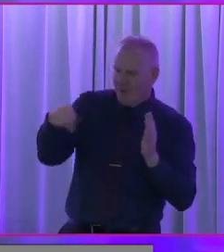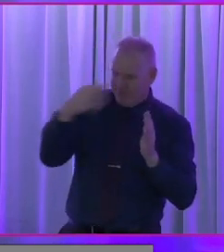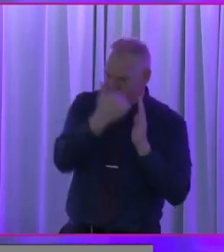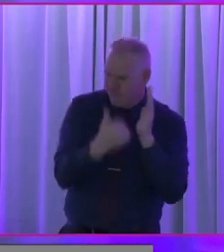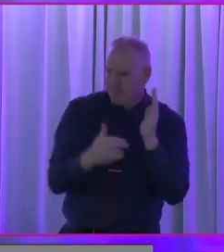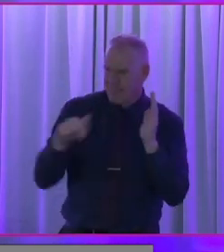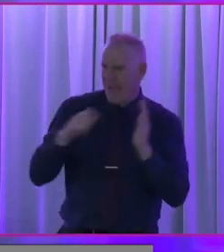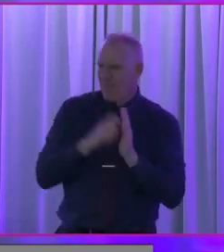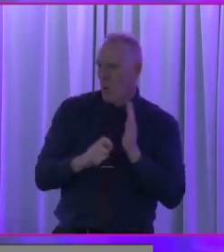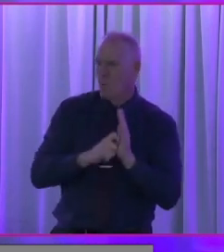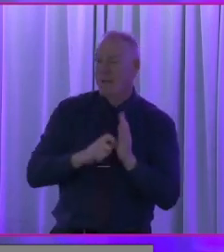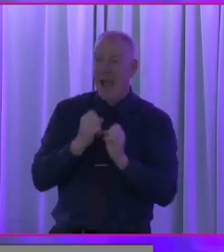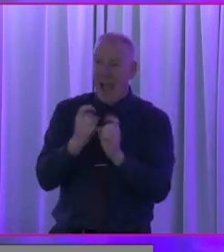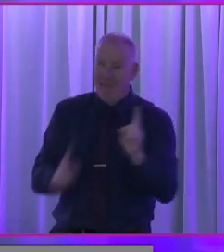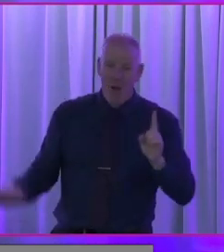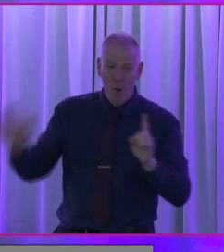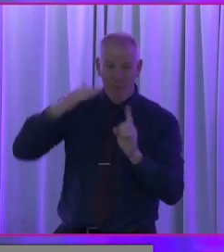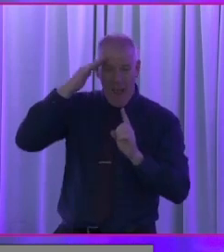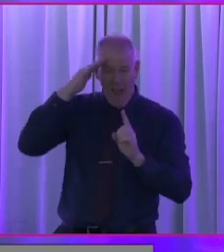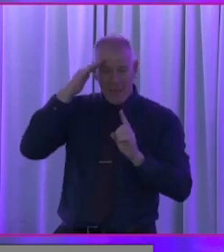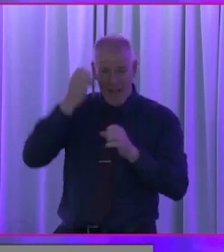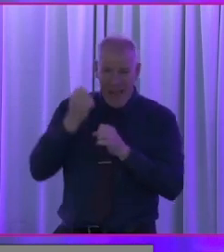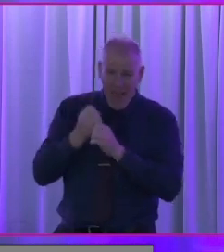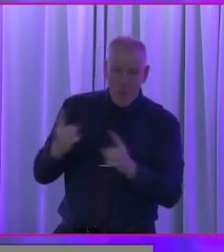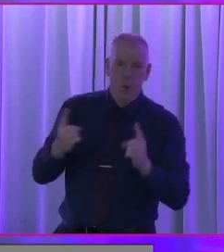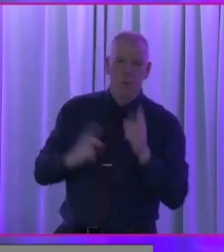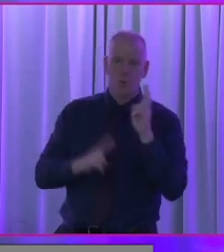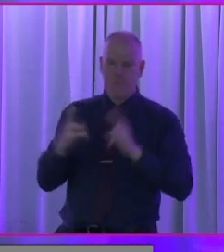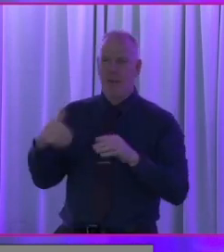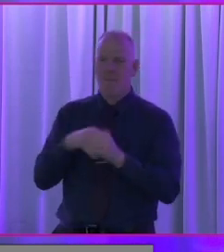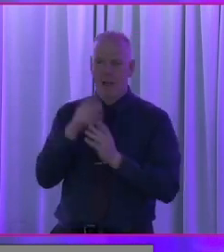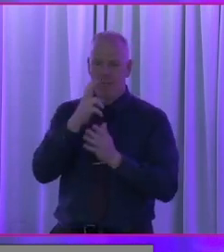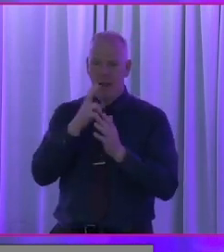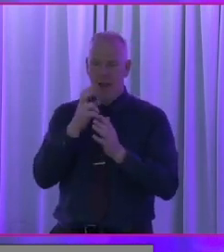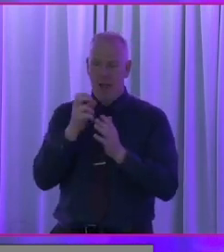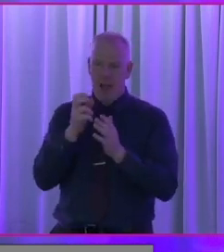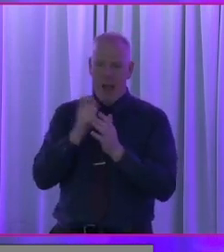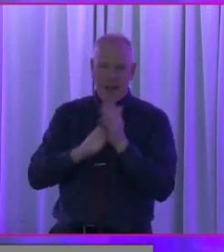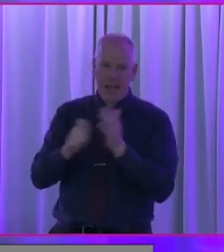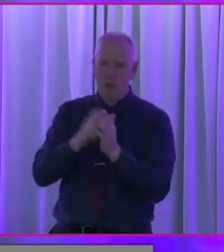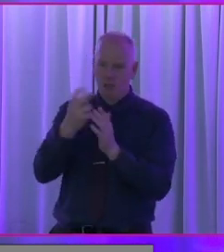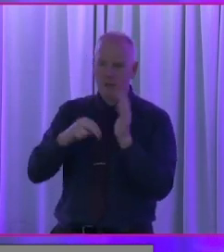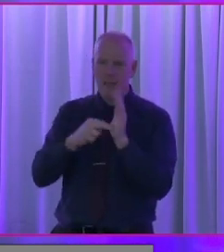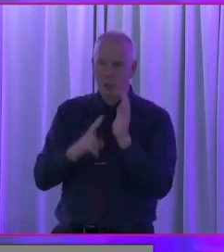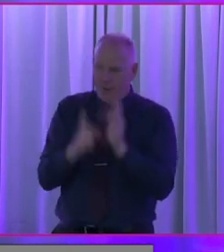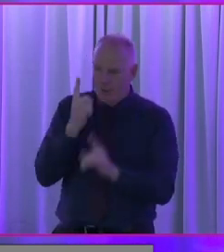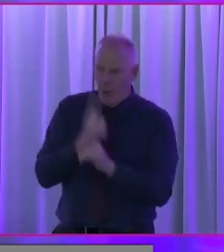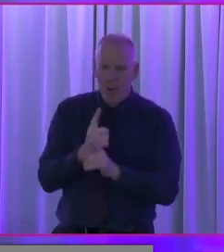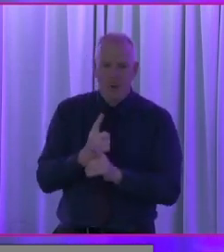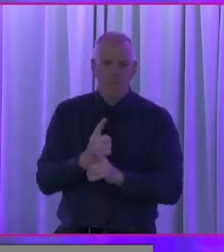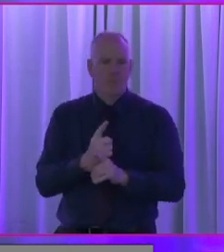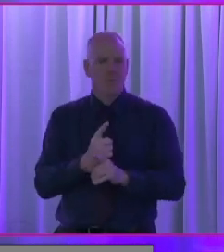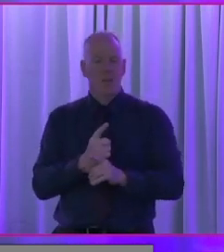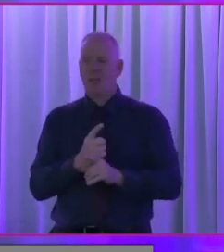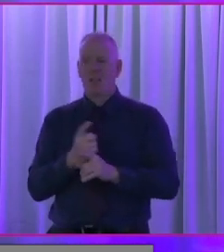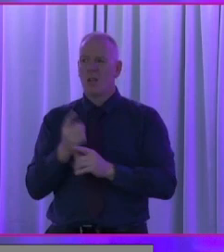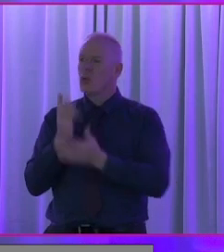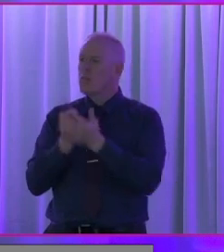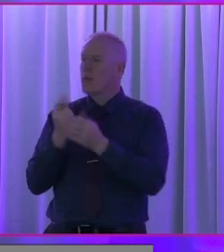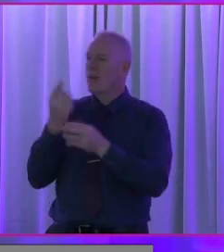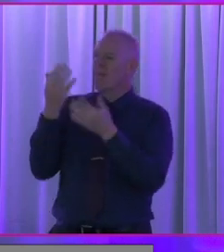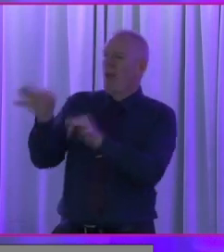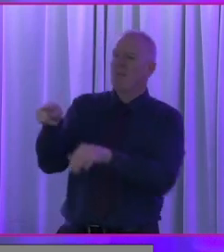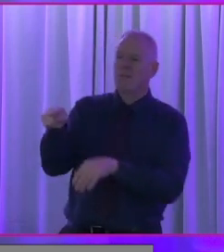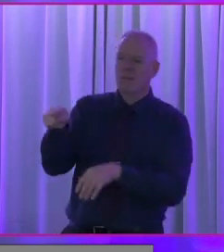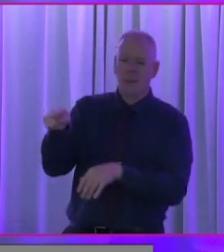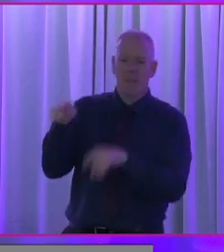everybody in this country, um, who should be on the electoral register needs to on the electoral register. It's not always their fault that they're not on